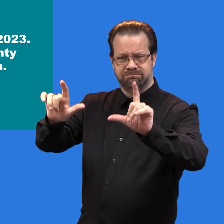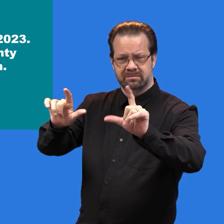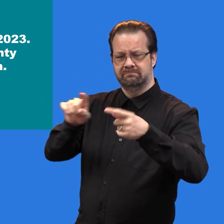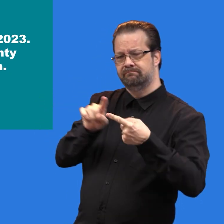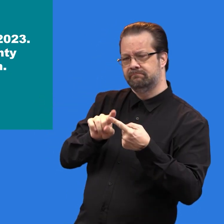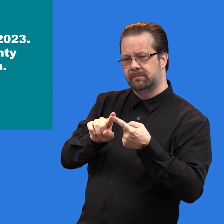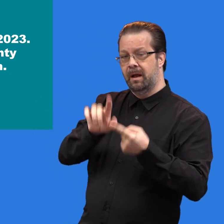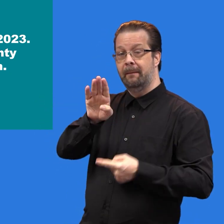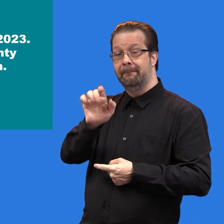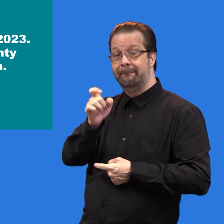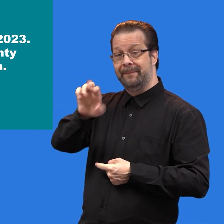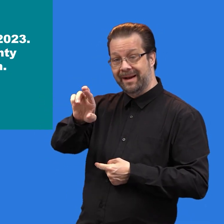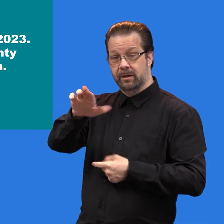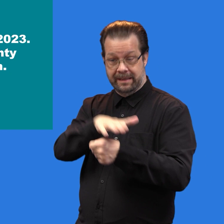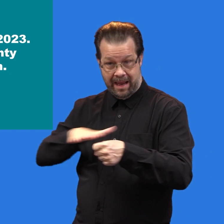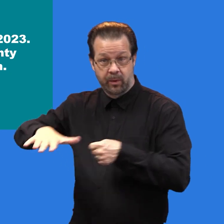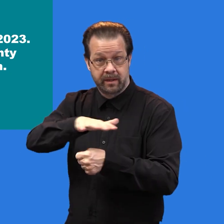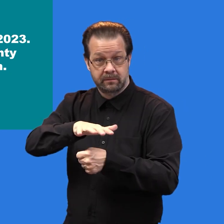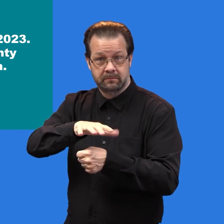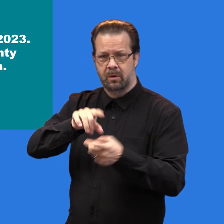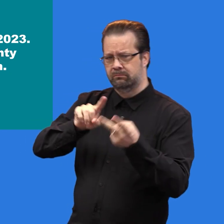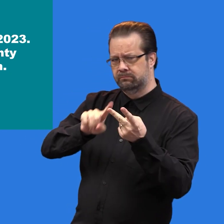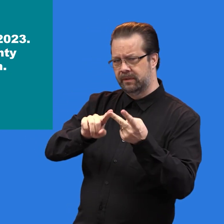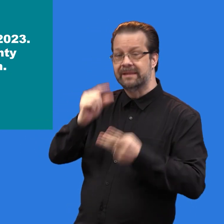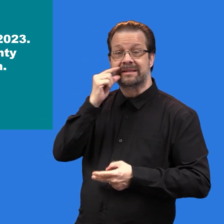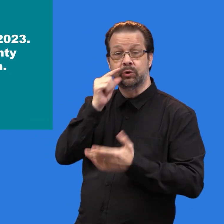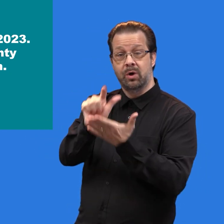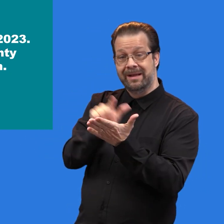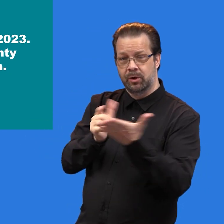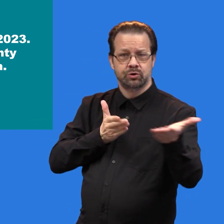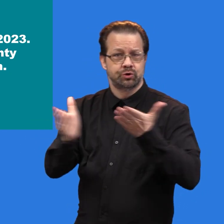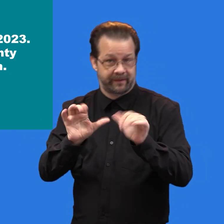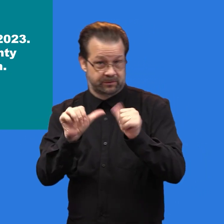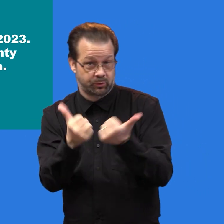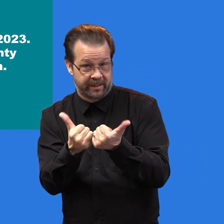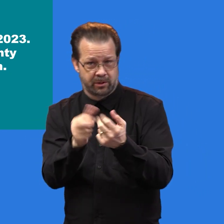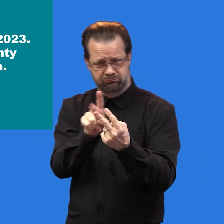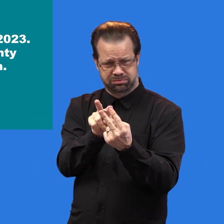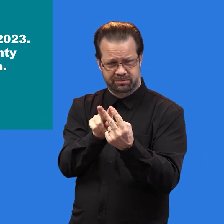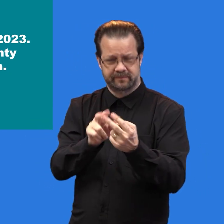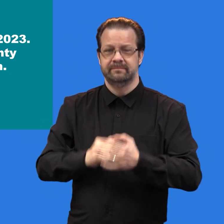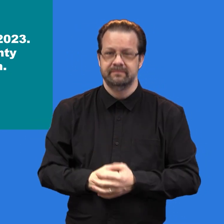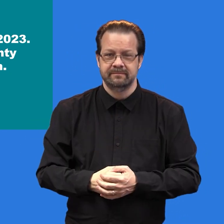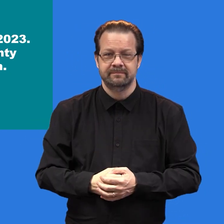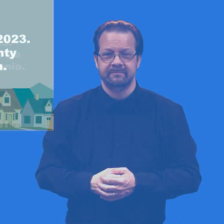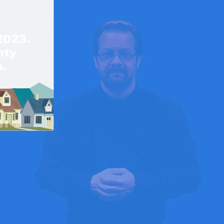please visit Bexar County and or San Antonio Legal Services Association.